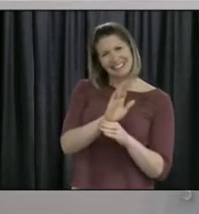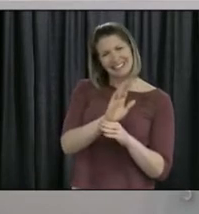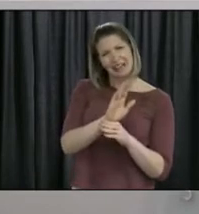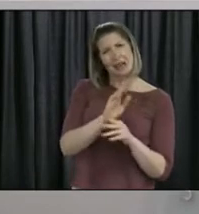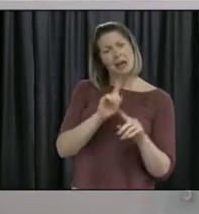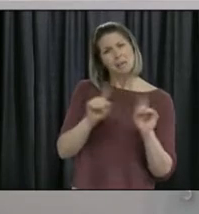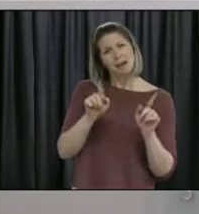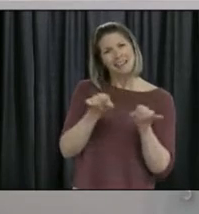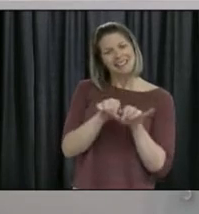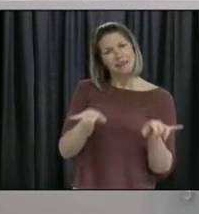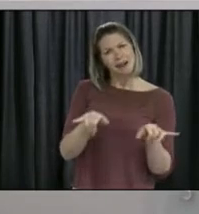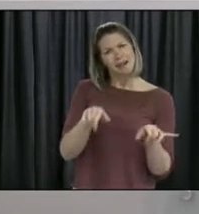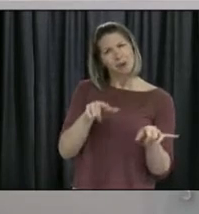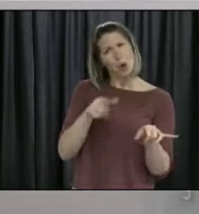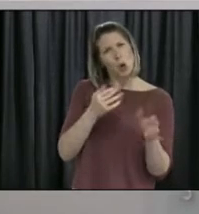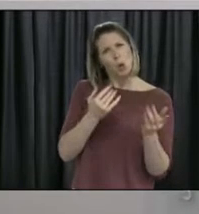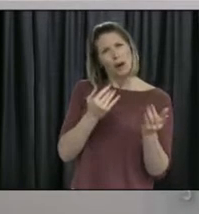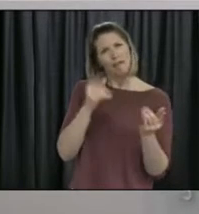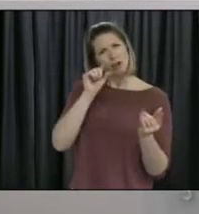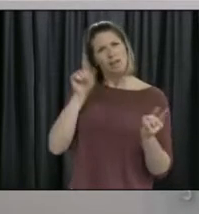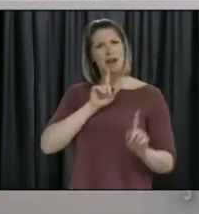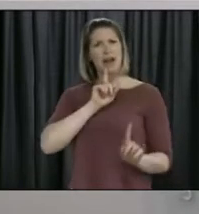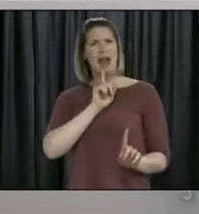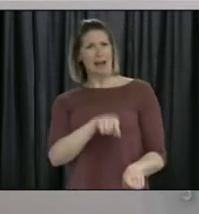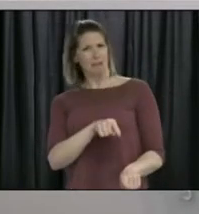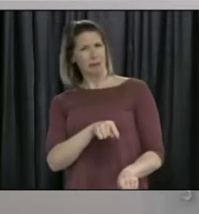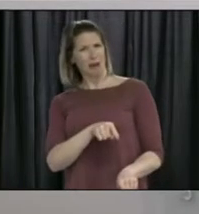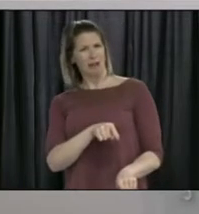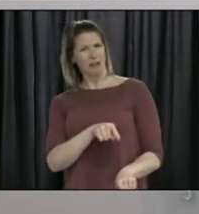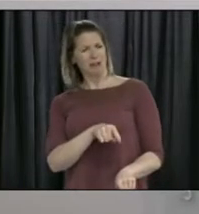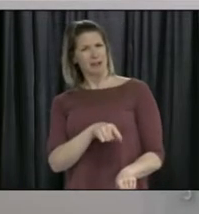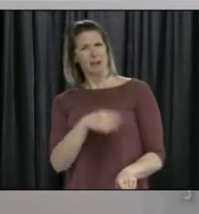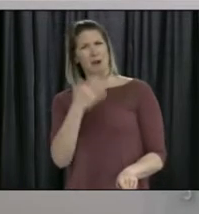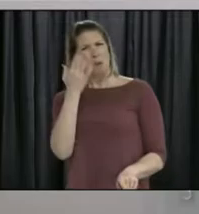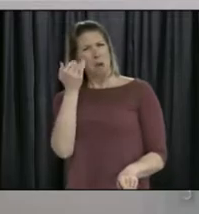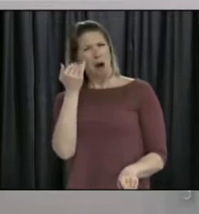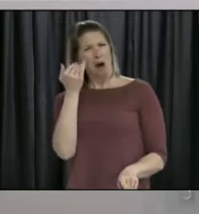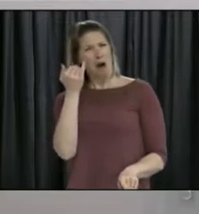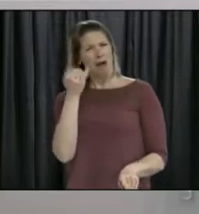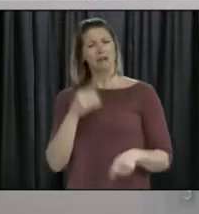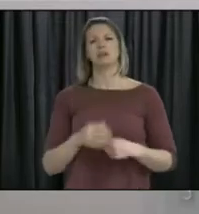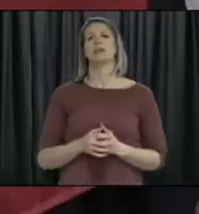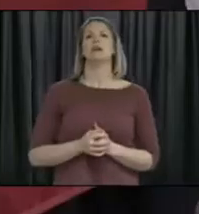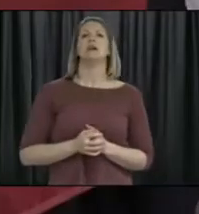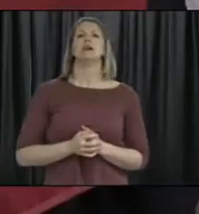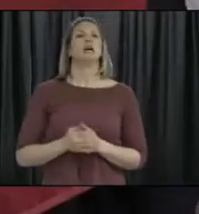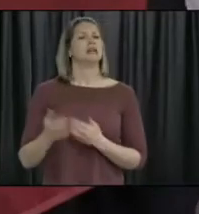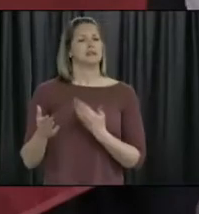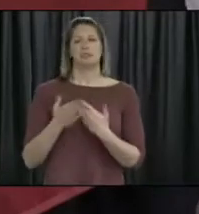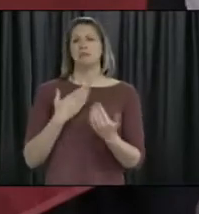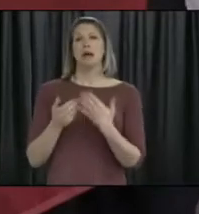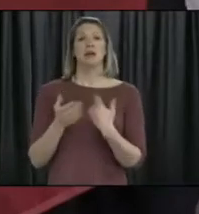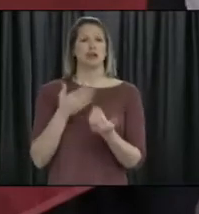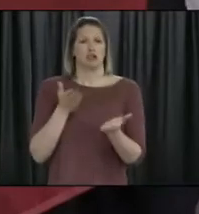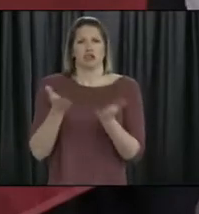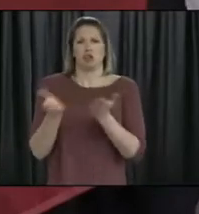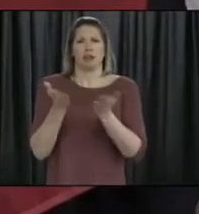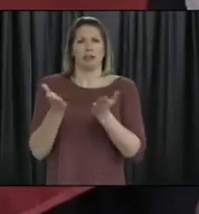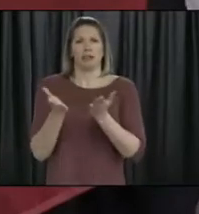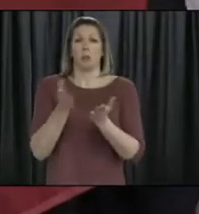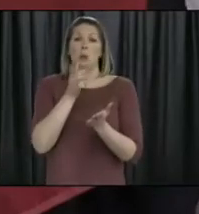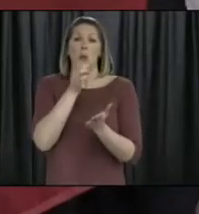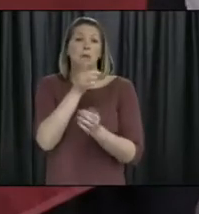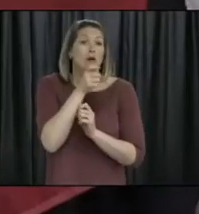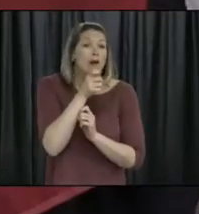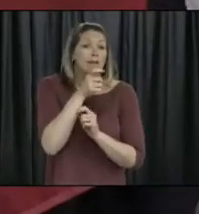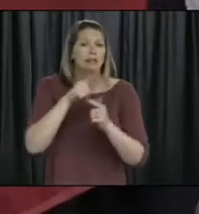approval from the province to be able to do this. So what's the holdup? Yeah, regardless what the service is, regardless of who owns it, it could be a community, it could